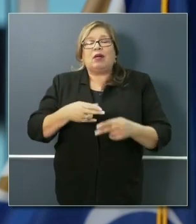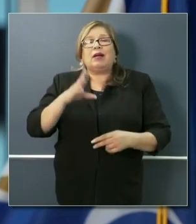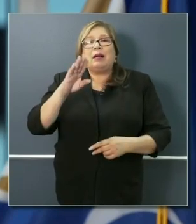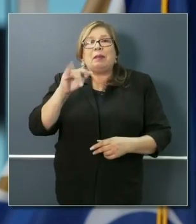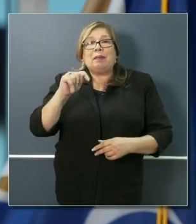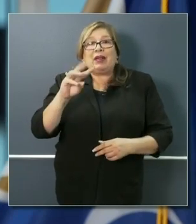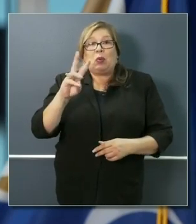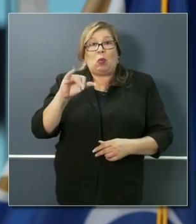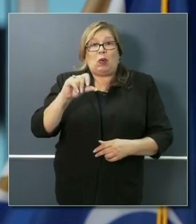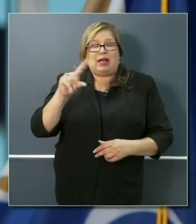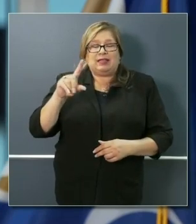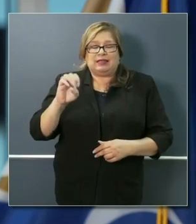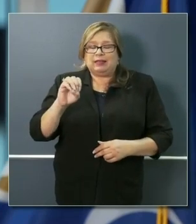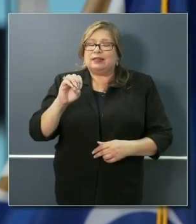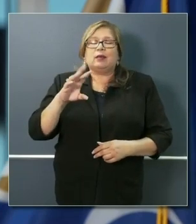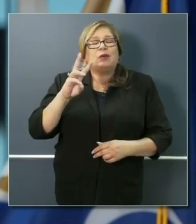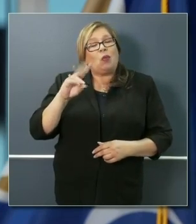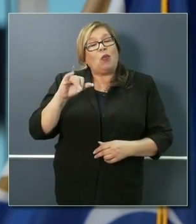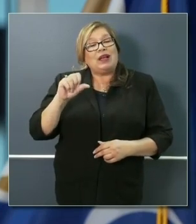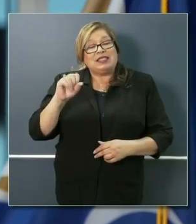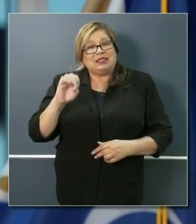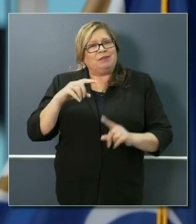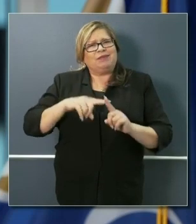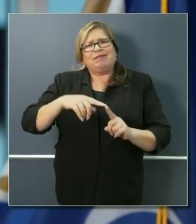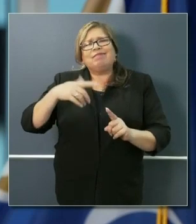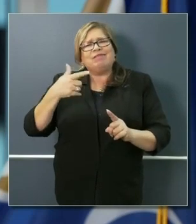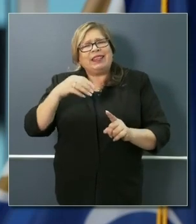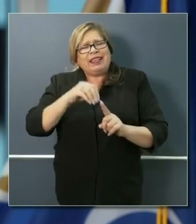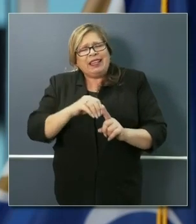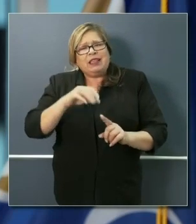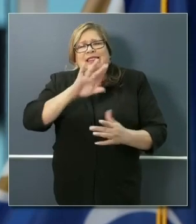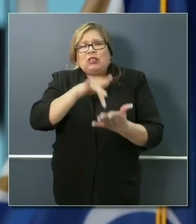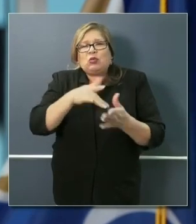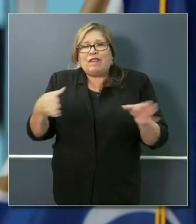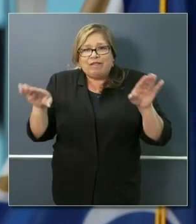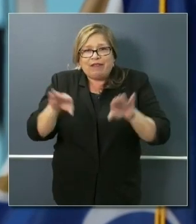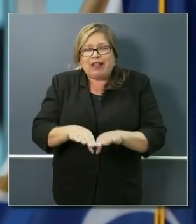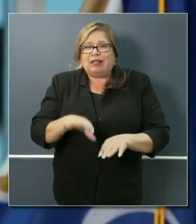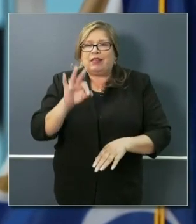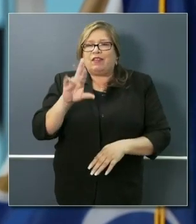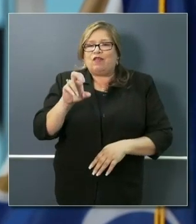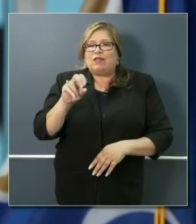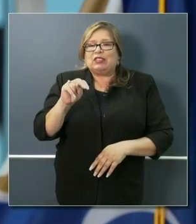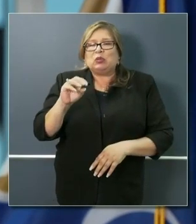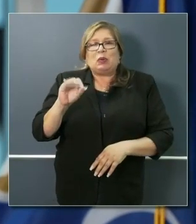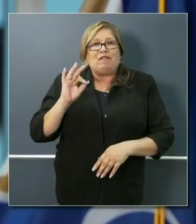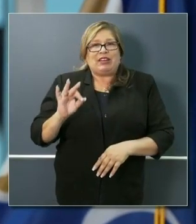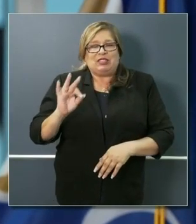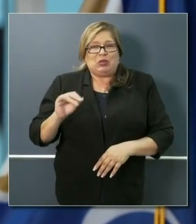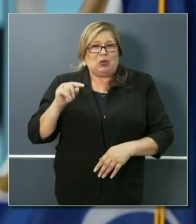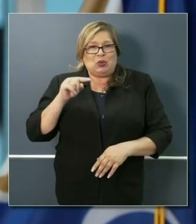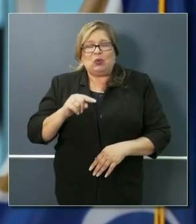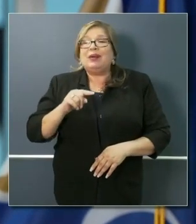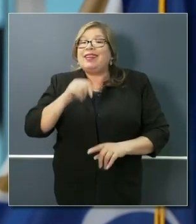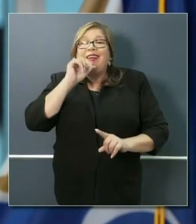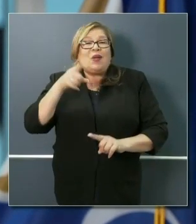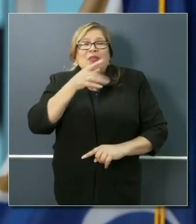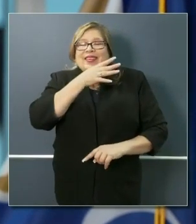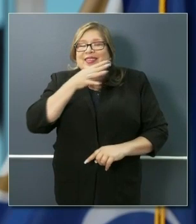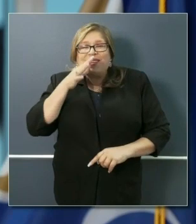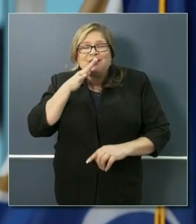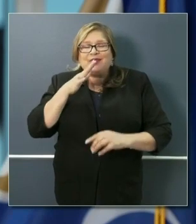story in Fresno and in the Central Valley, one that's not often highlighted in the news. It's not just an agricultural community, it's a